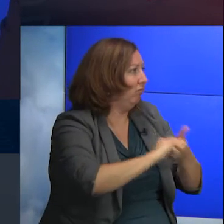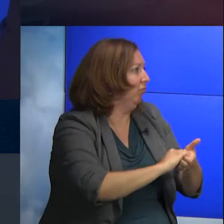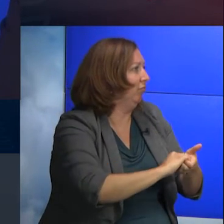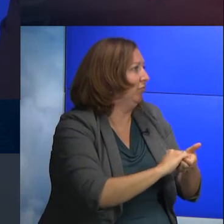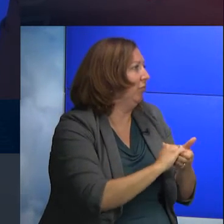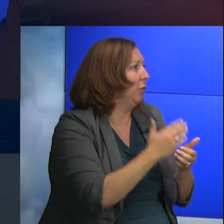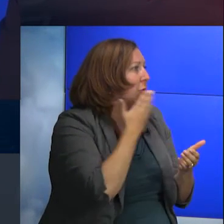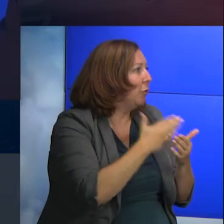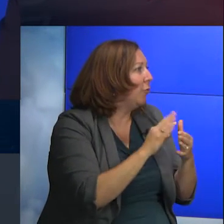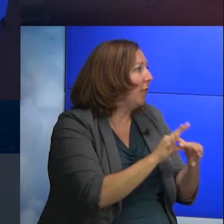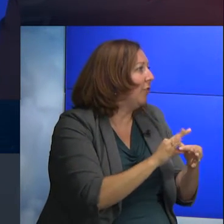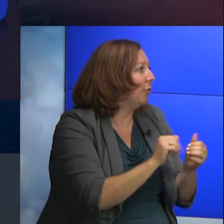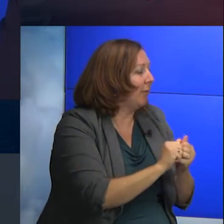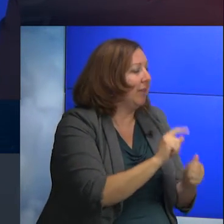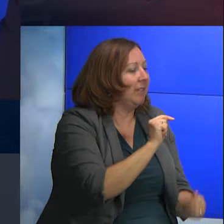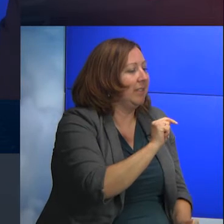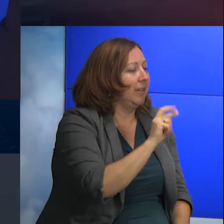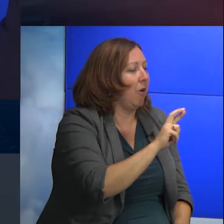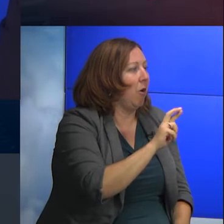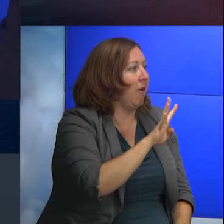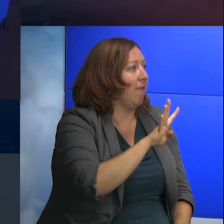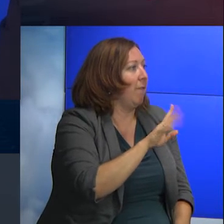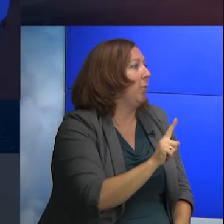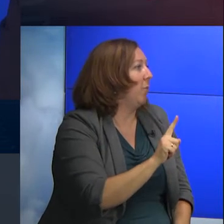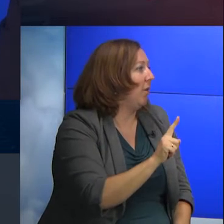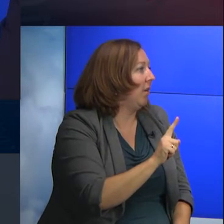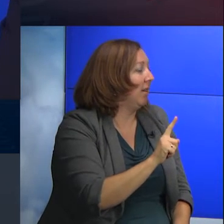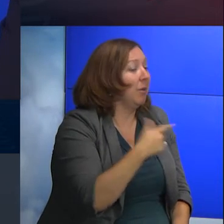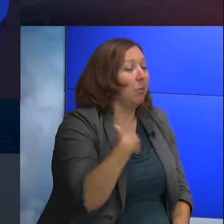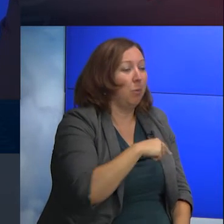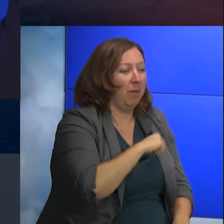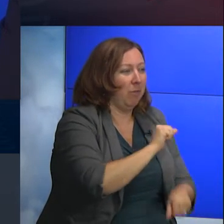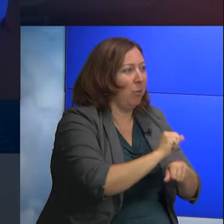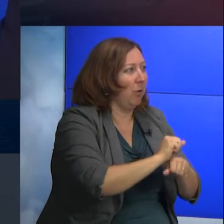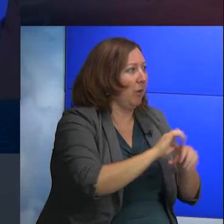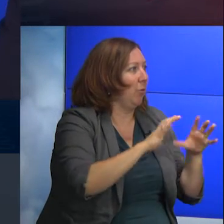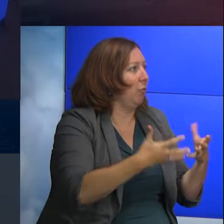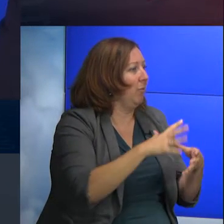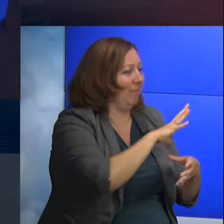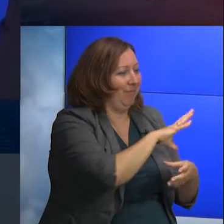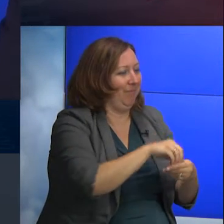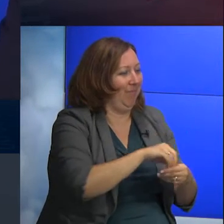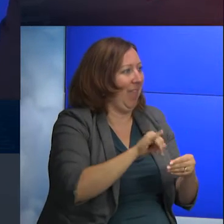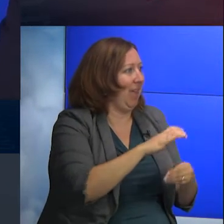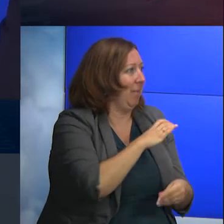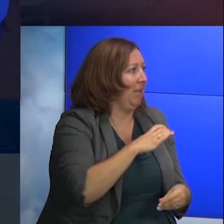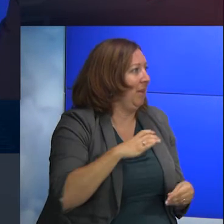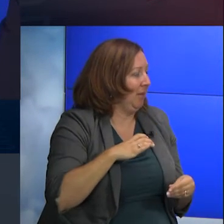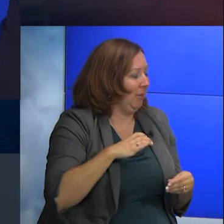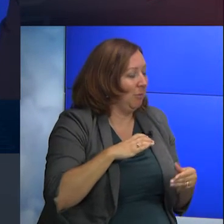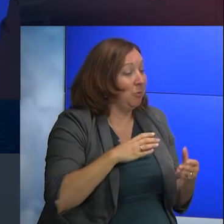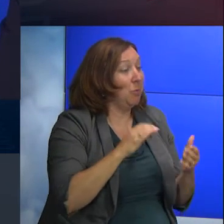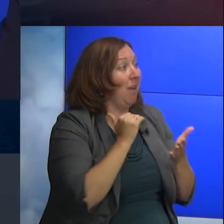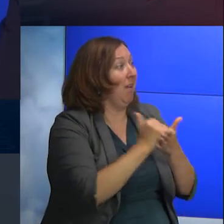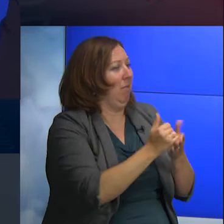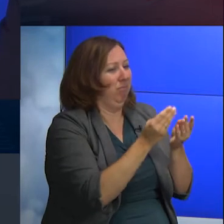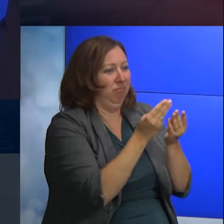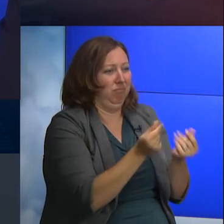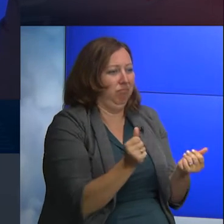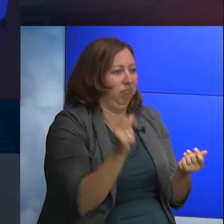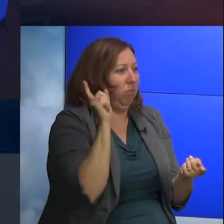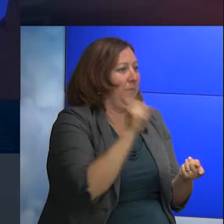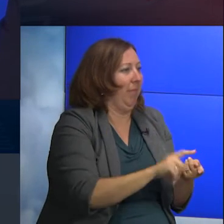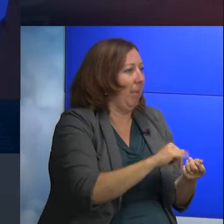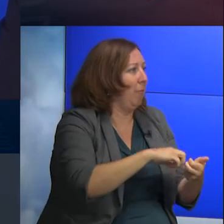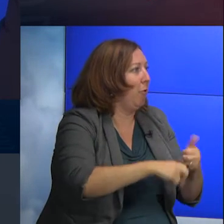and a working group within that committee to solve that problem. We collaborated on research